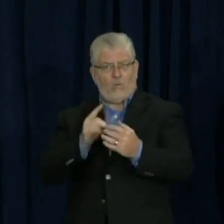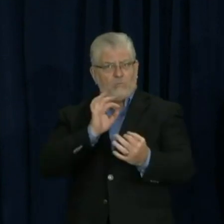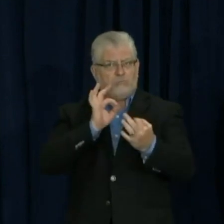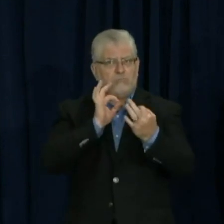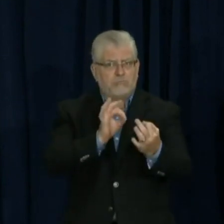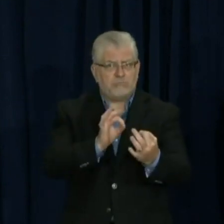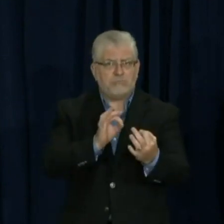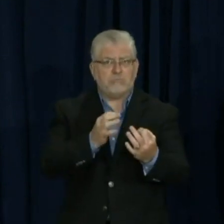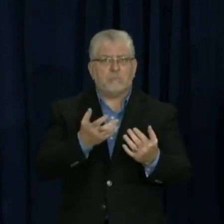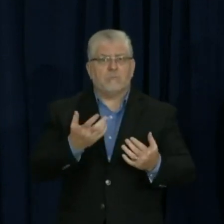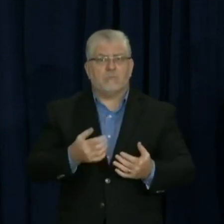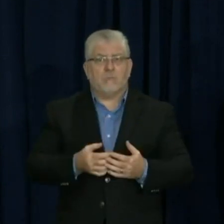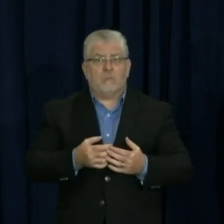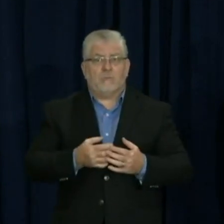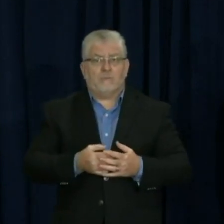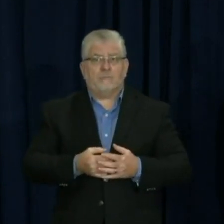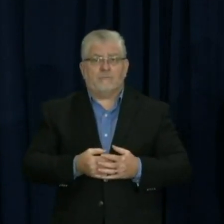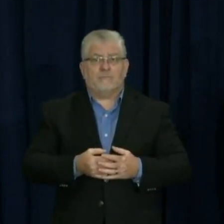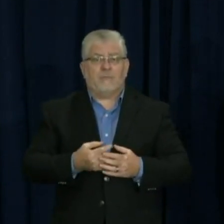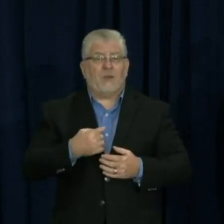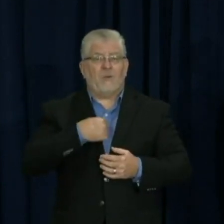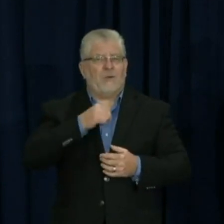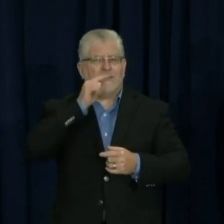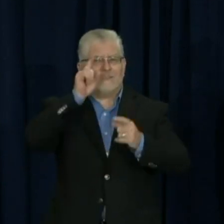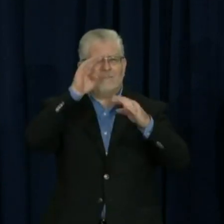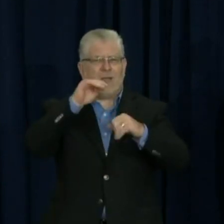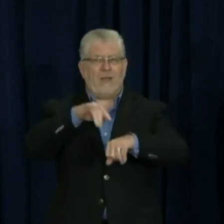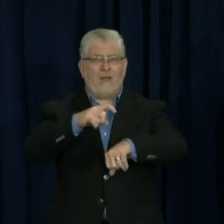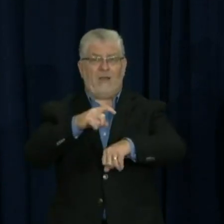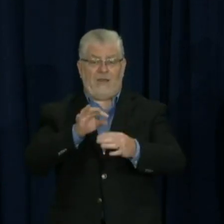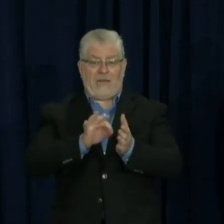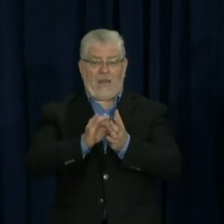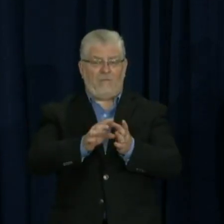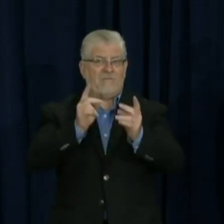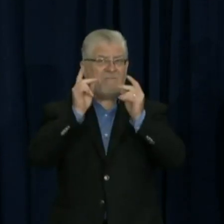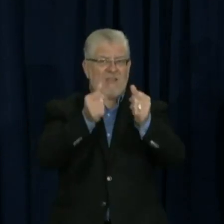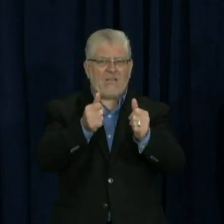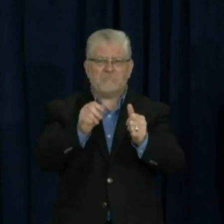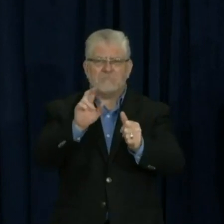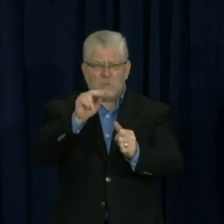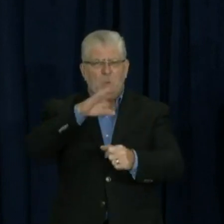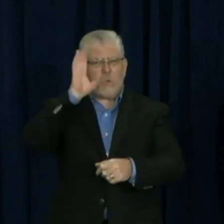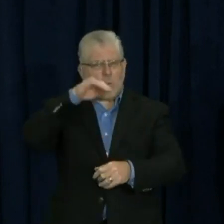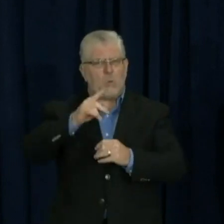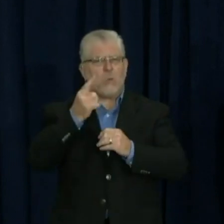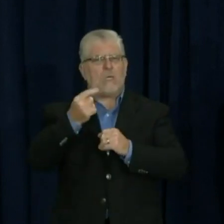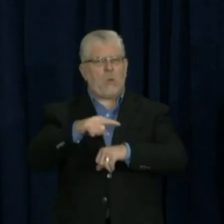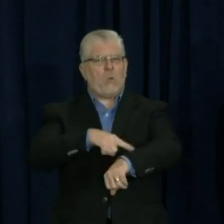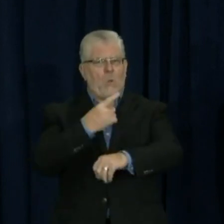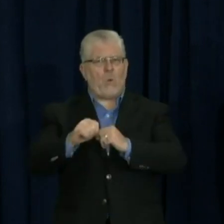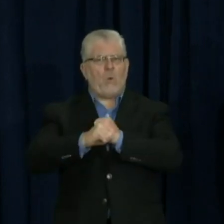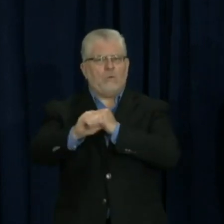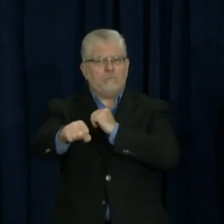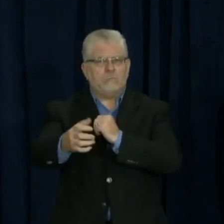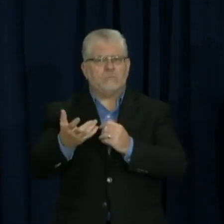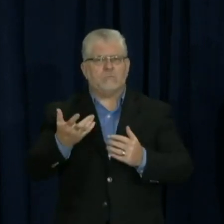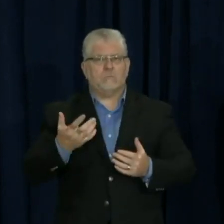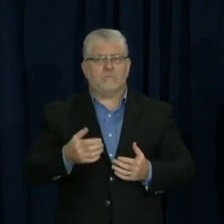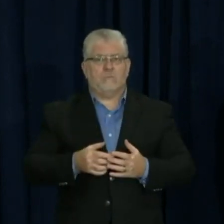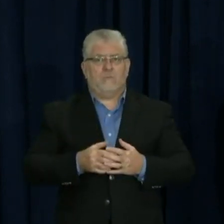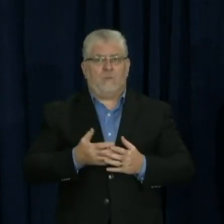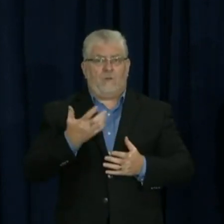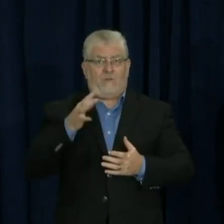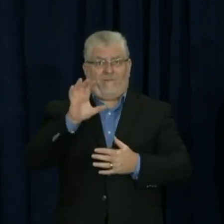take some time to count the mail ballots, and we are approaching 50% of the mail ballots counted, which is great.